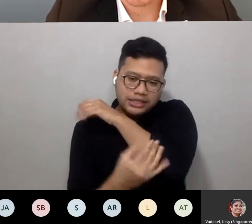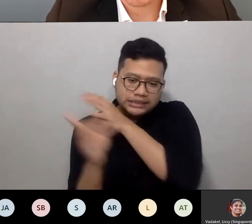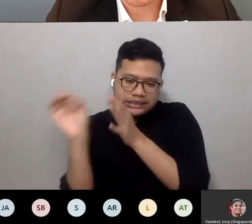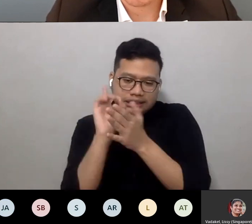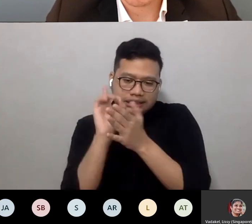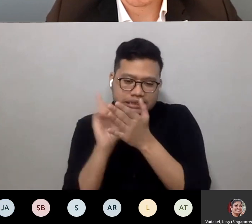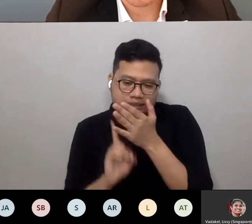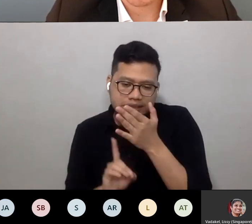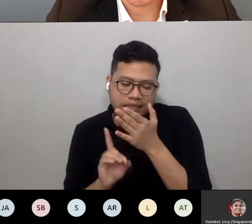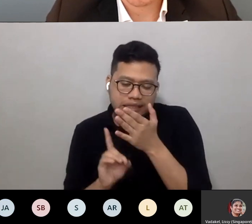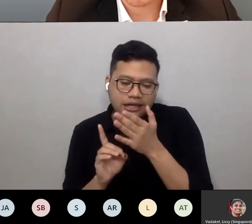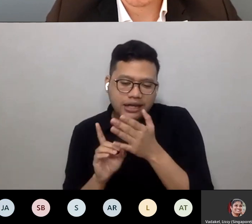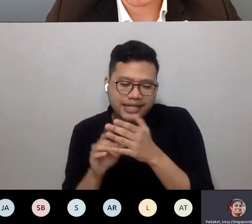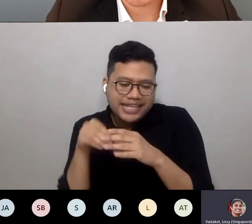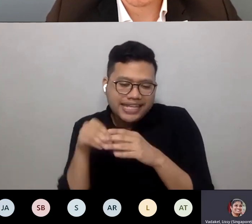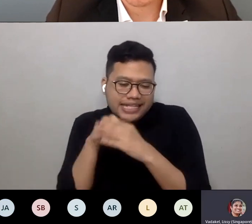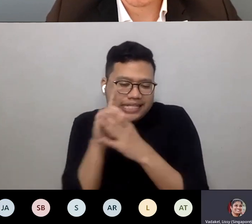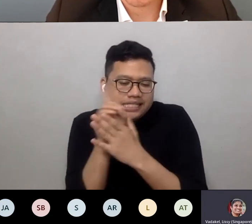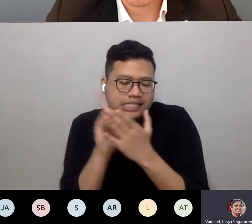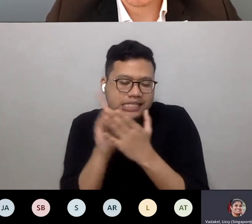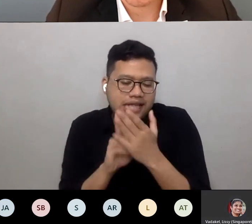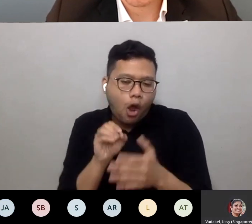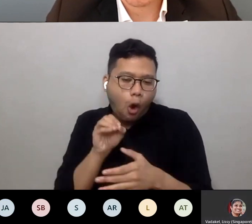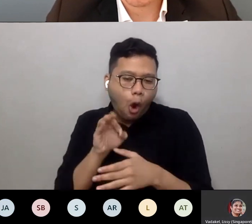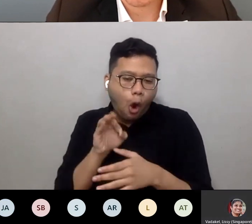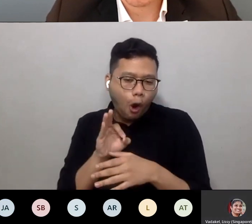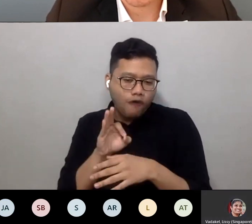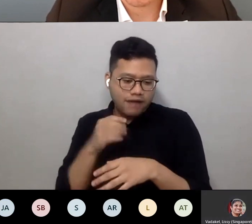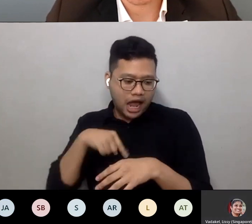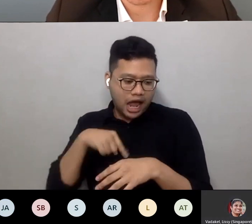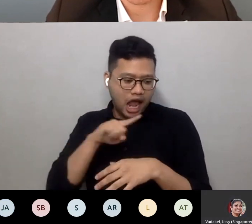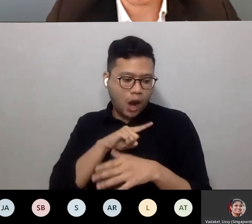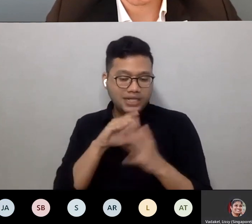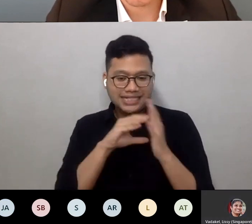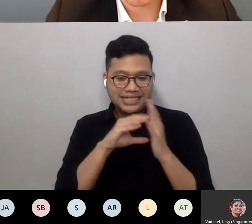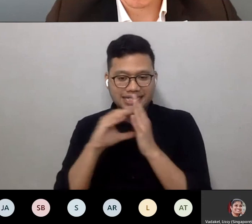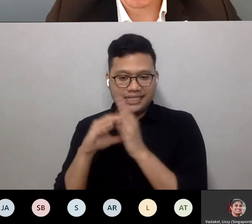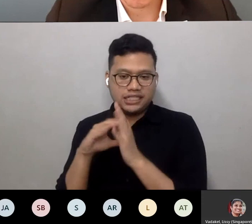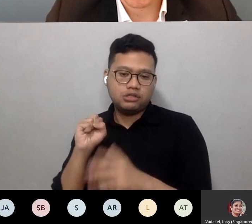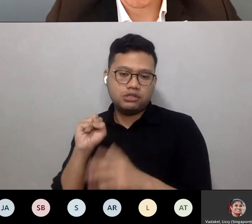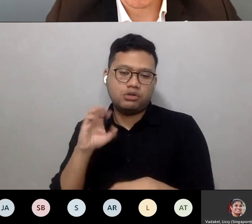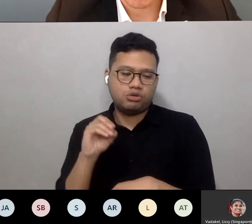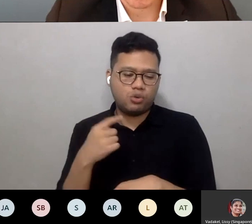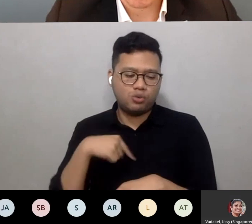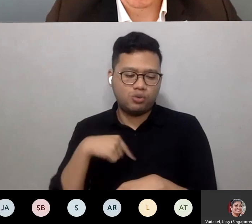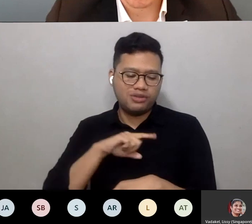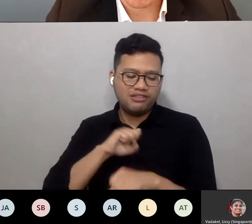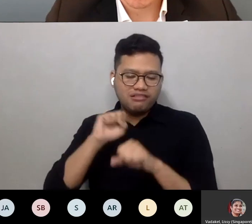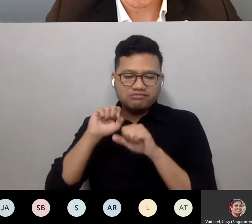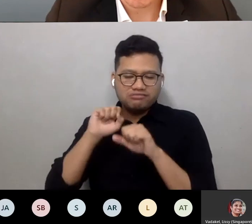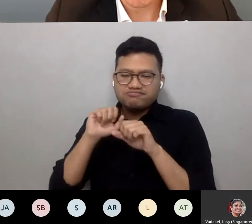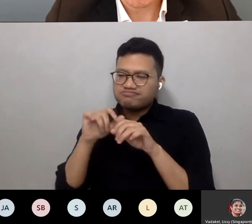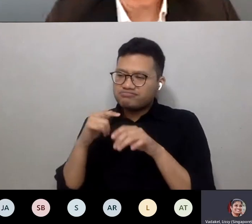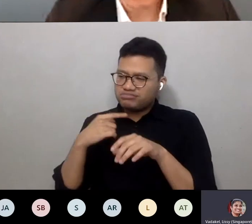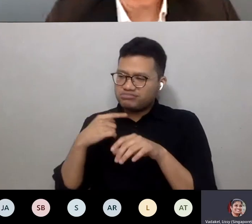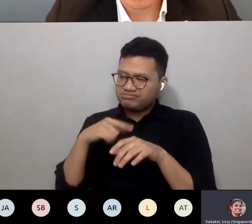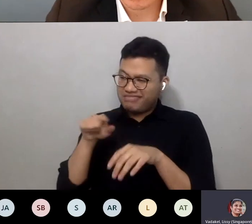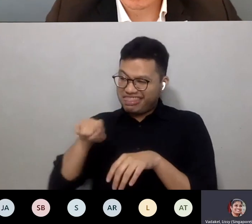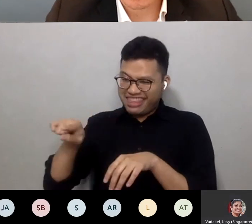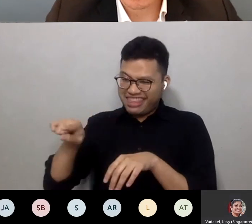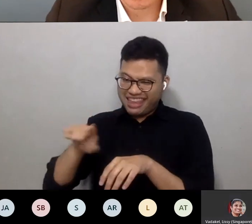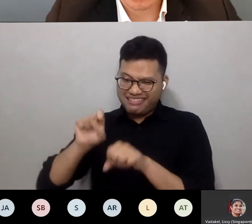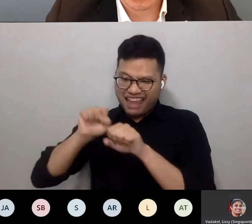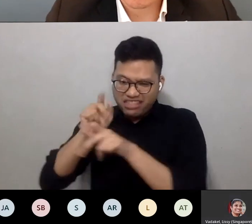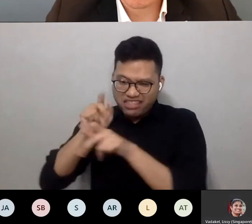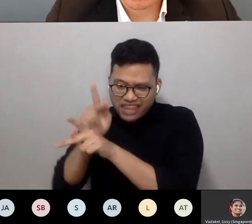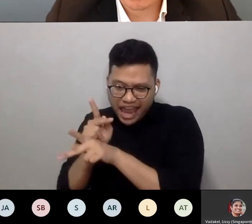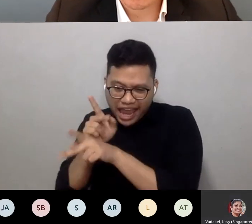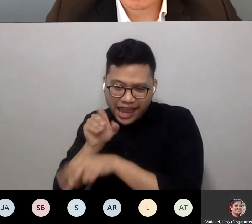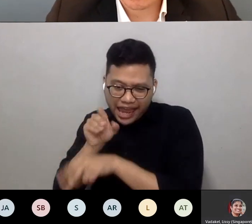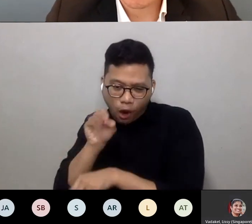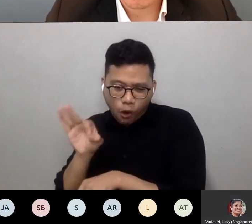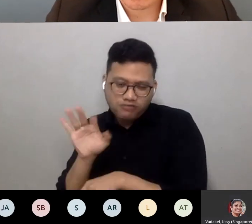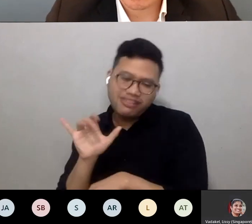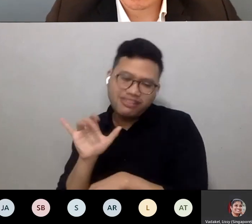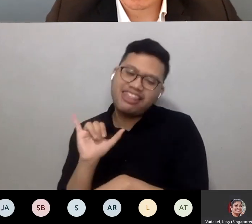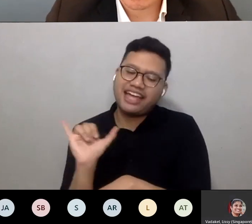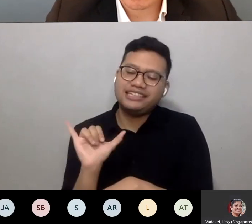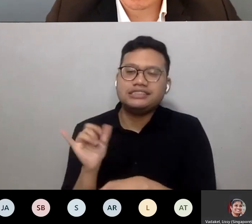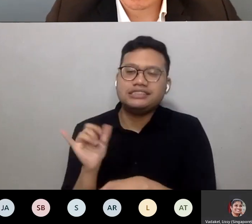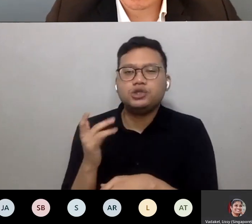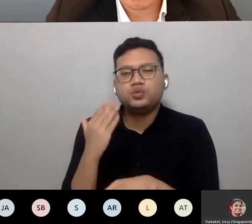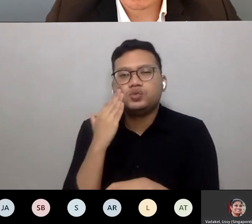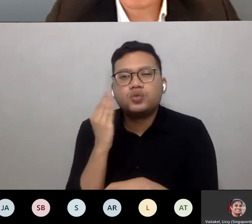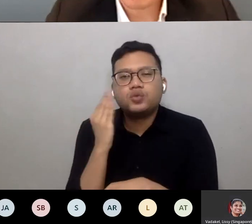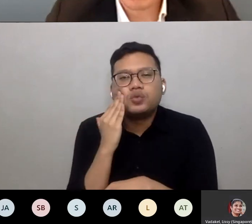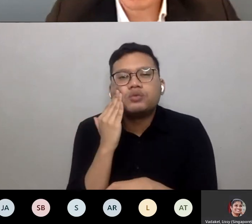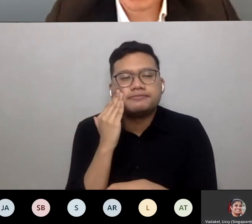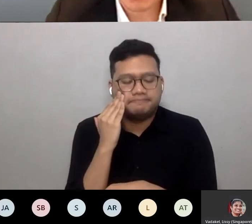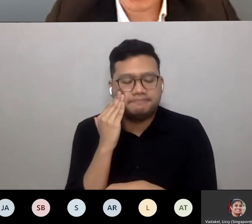our cities so that they can be taken care of? Instead of like, perhaps, you you have